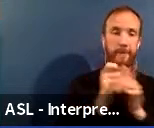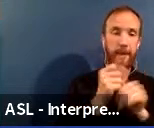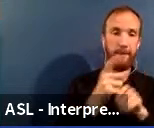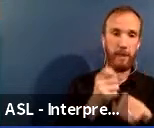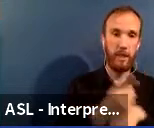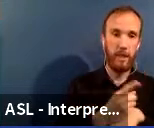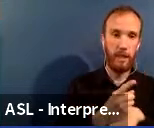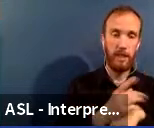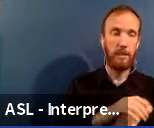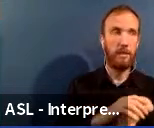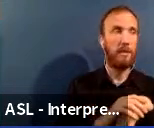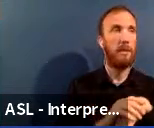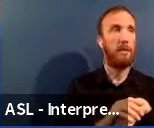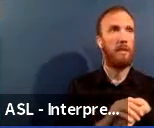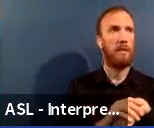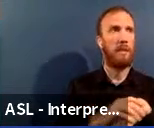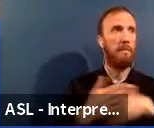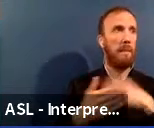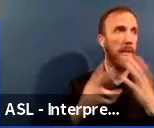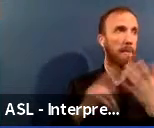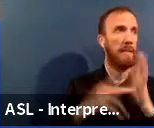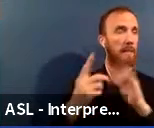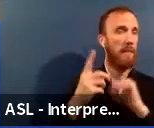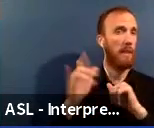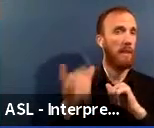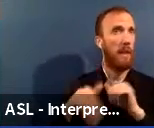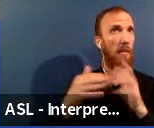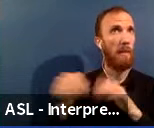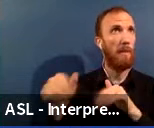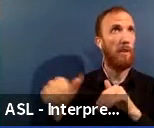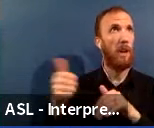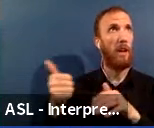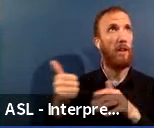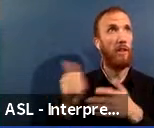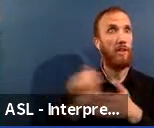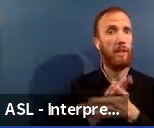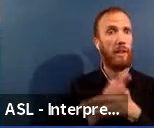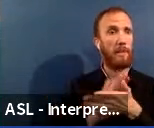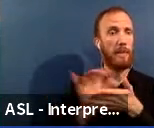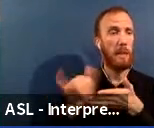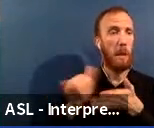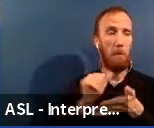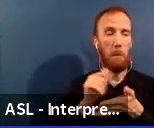I'm not sure if, if that's what he's referencing or if there's, if there's other documents on that side of it.